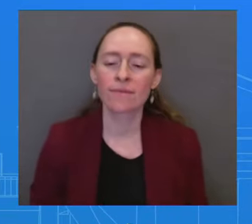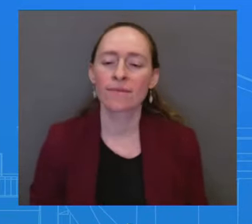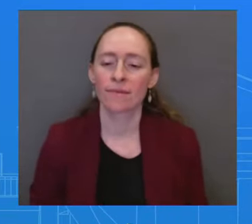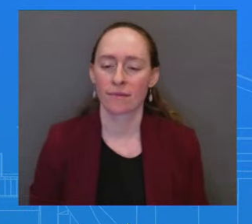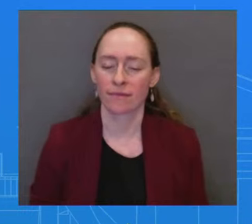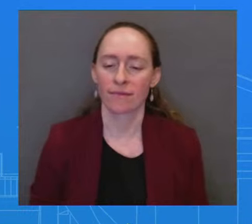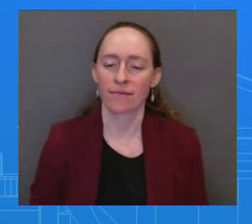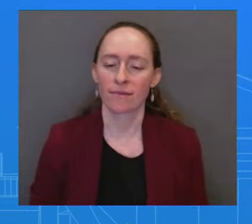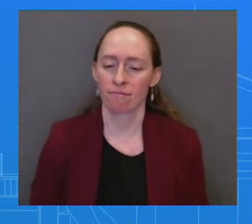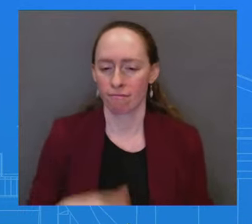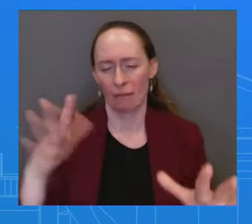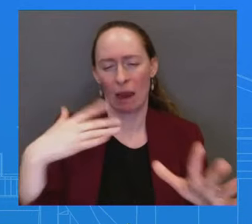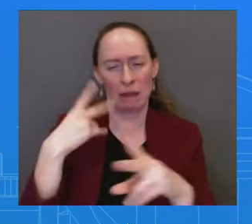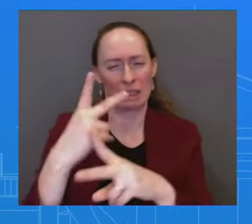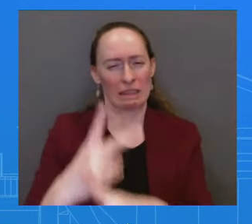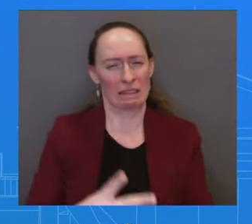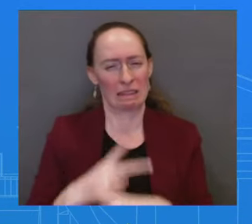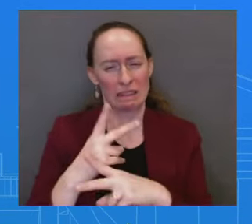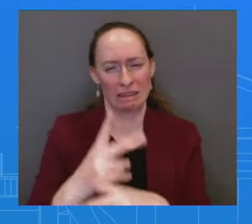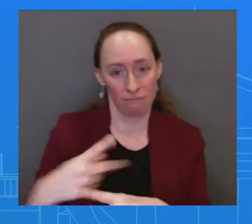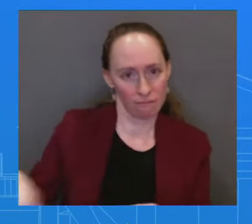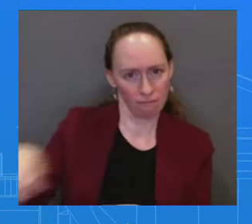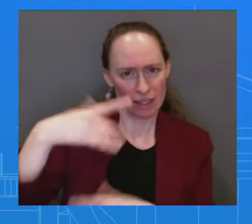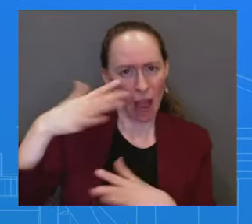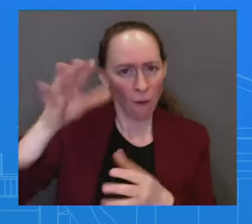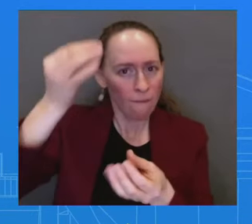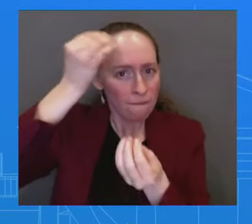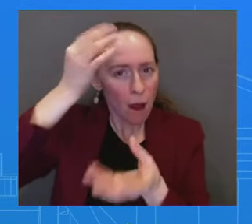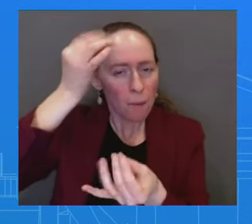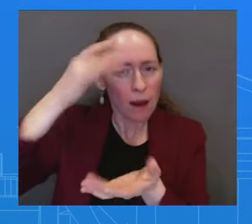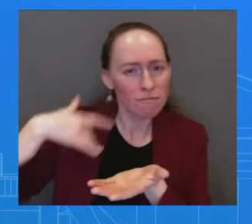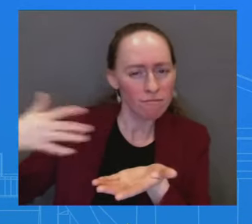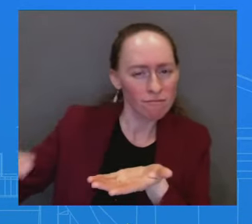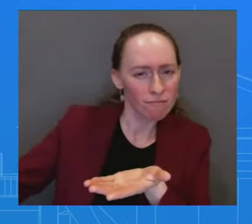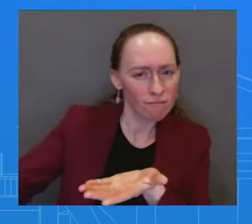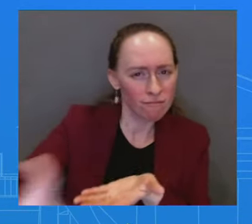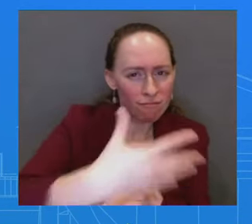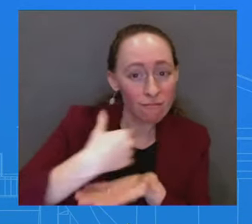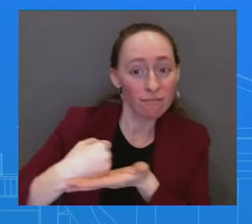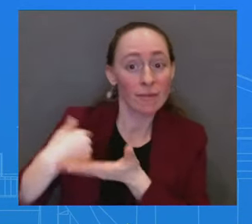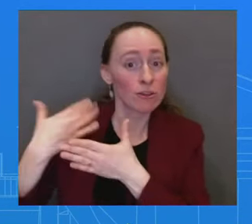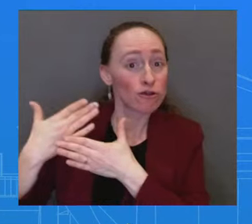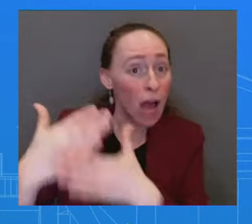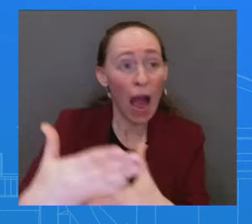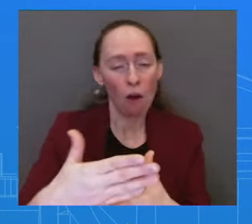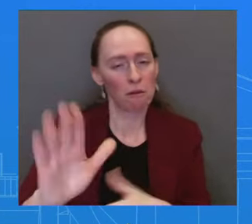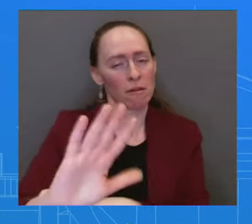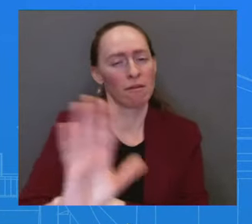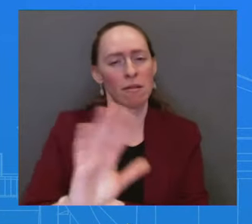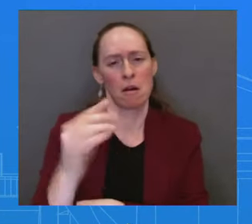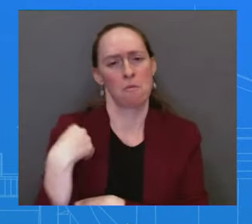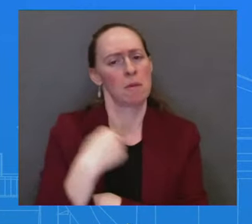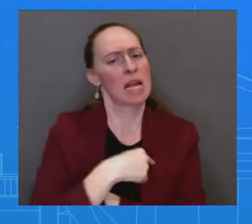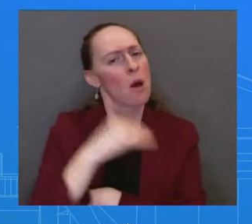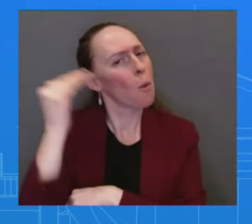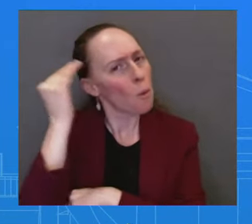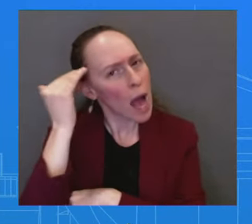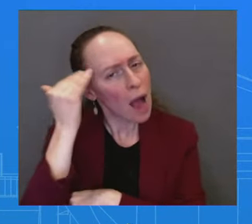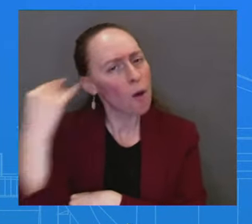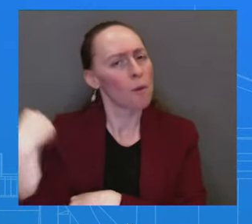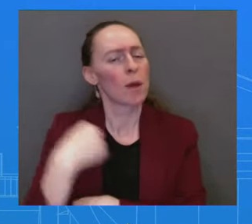very, very closely, and I would just tell you that we remain confident that the